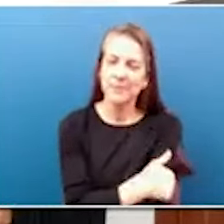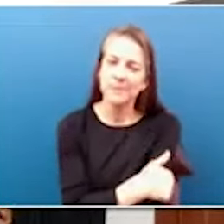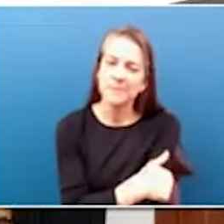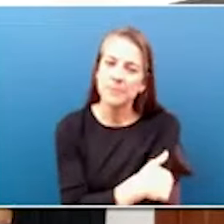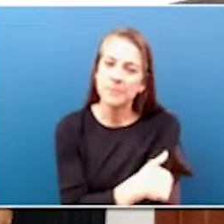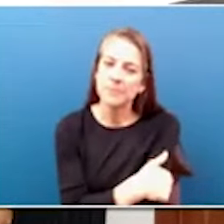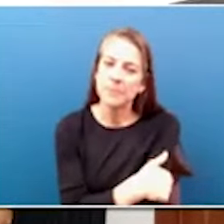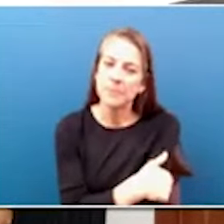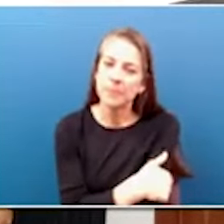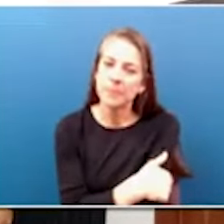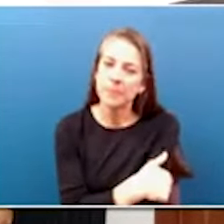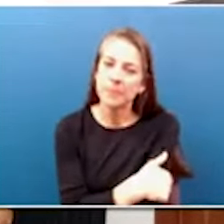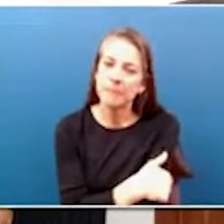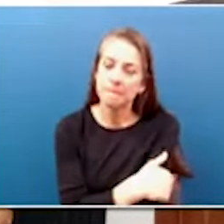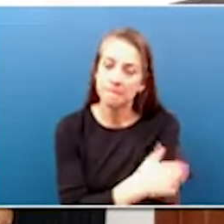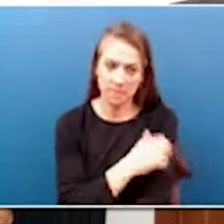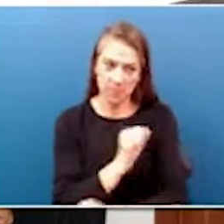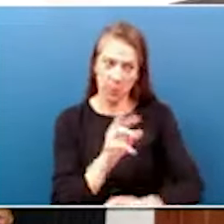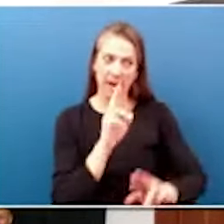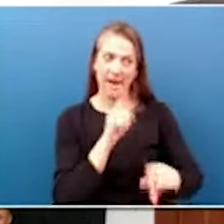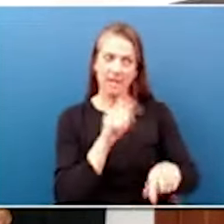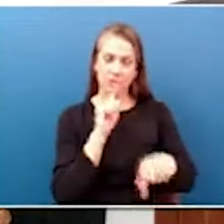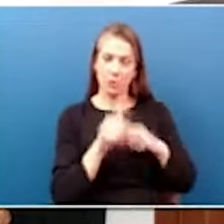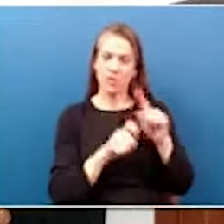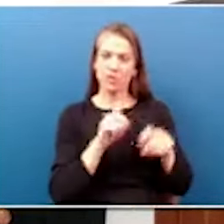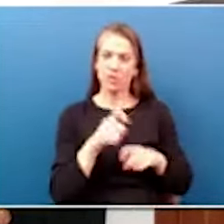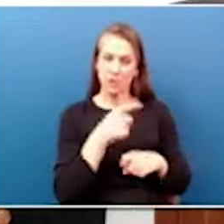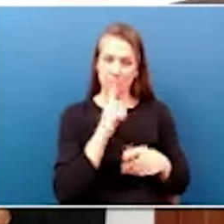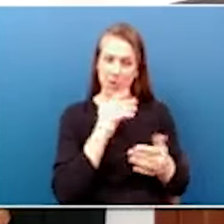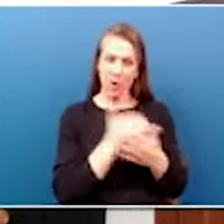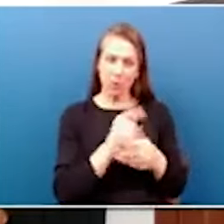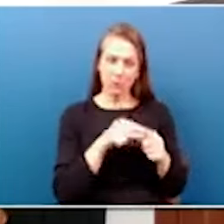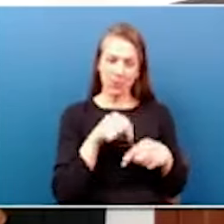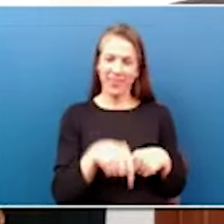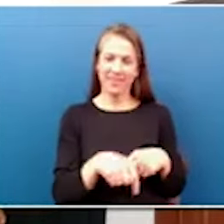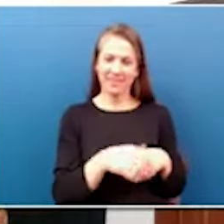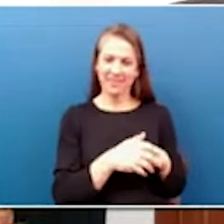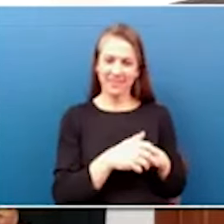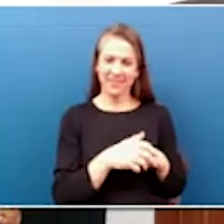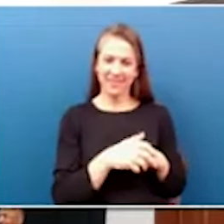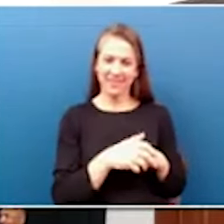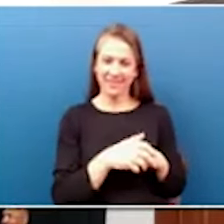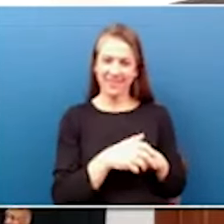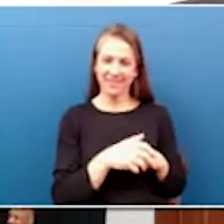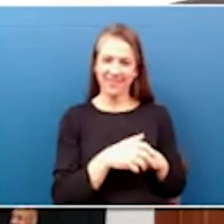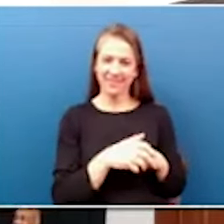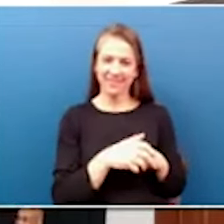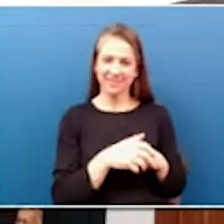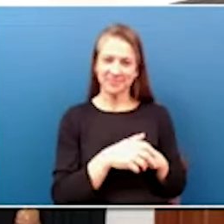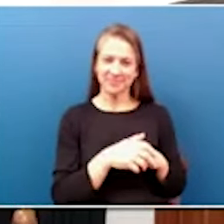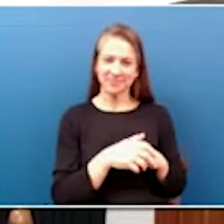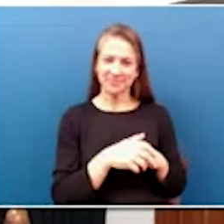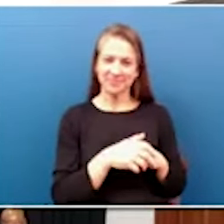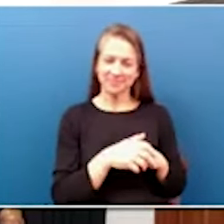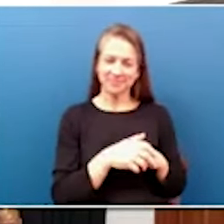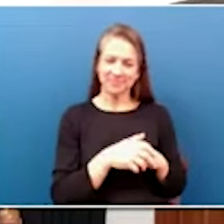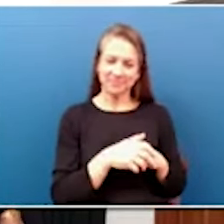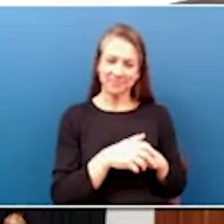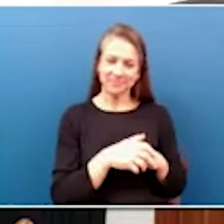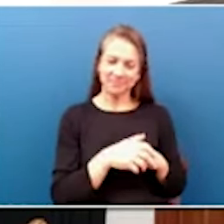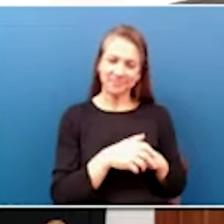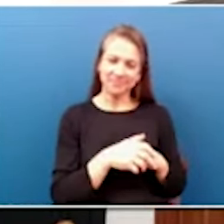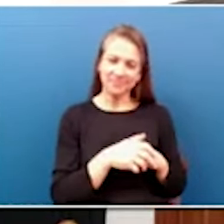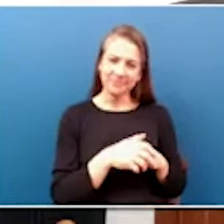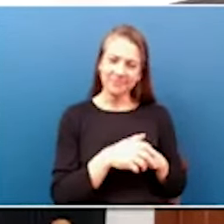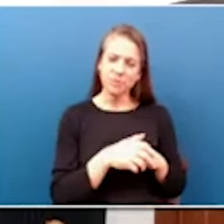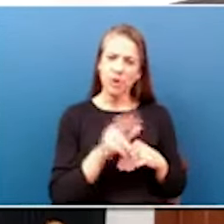I'm about to answer questions from the press. You don't want to be anywhere close to this now. There you go. All right. I'll take it. Nice to meet y'all too. 30